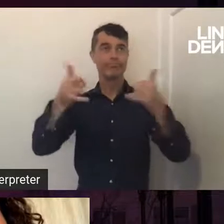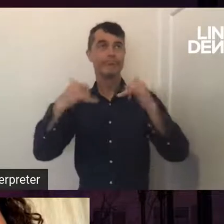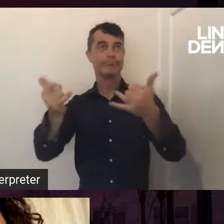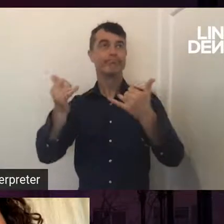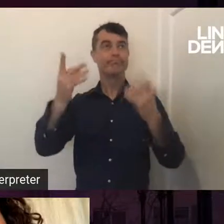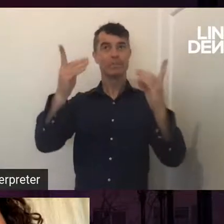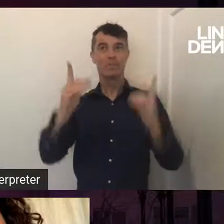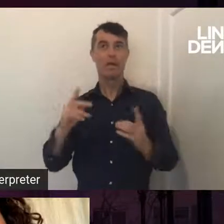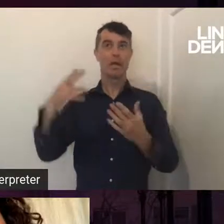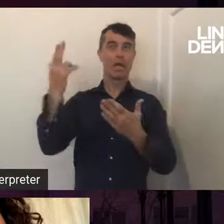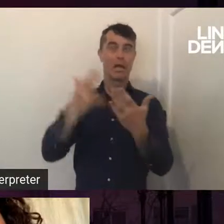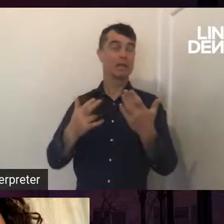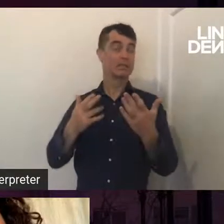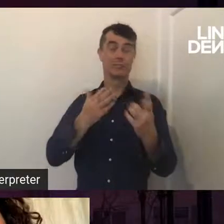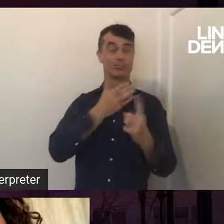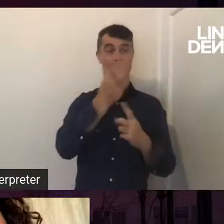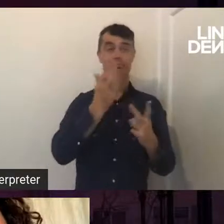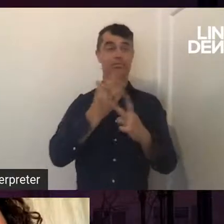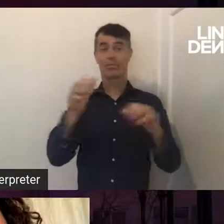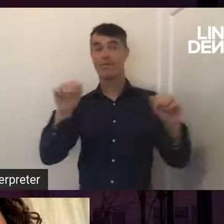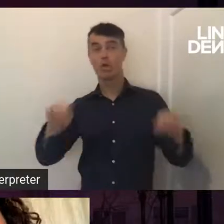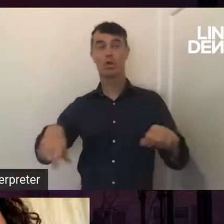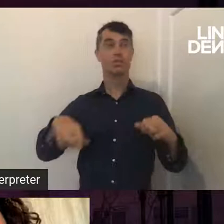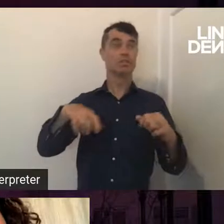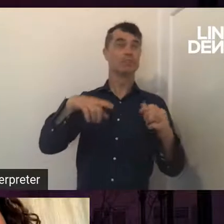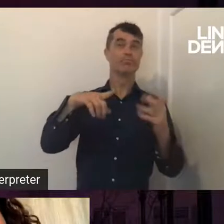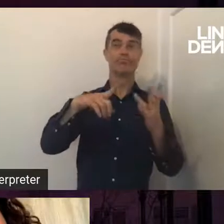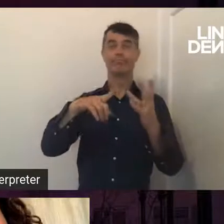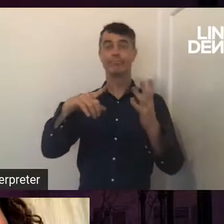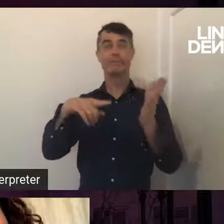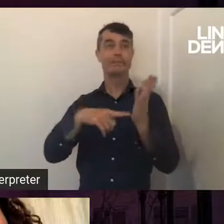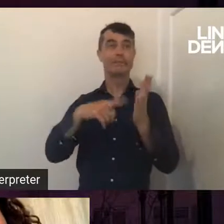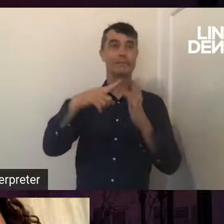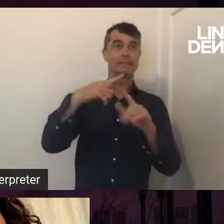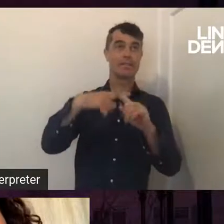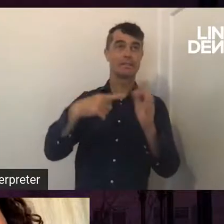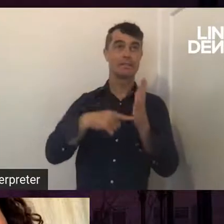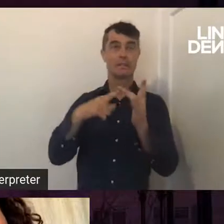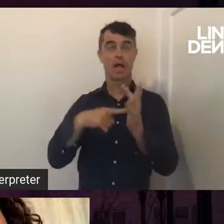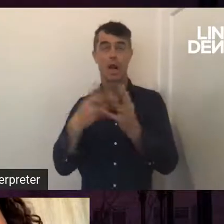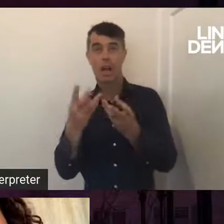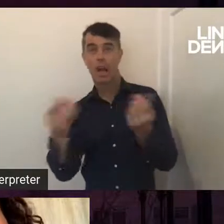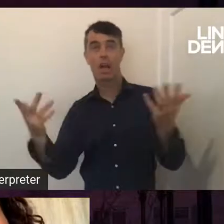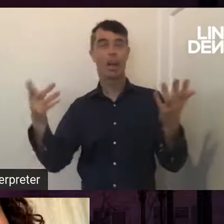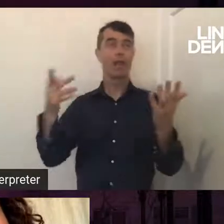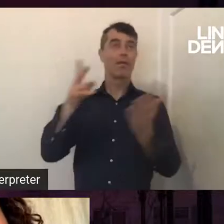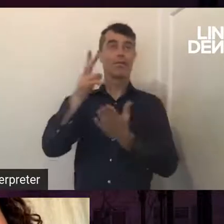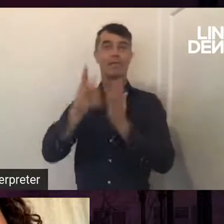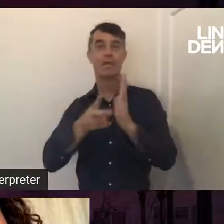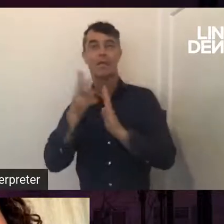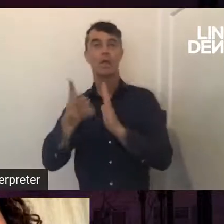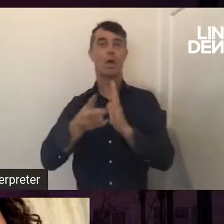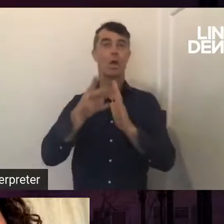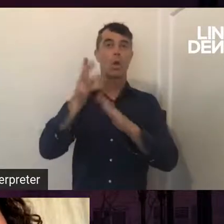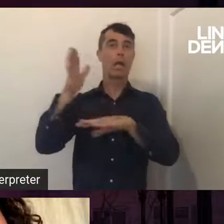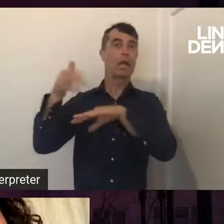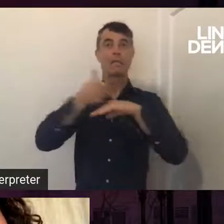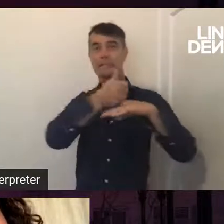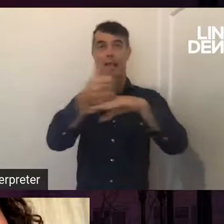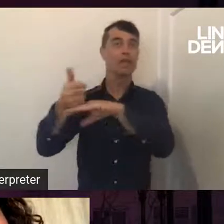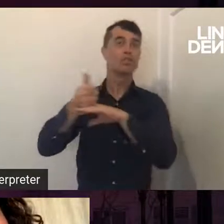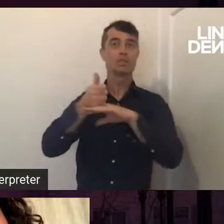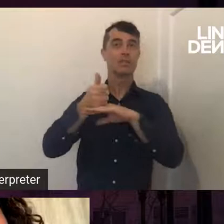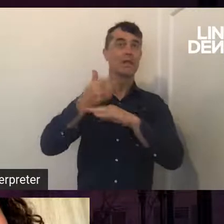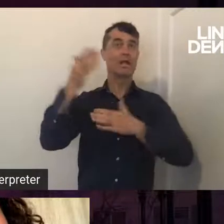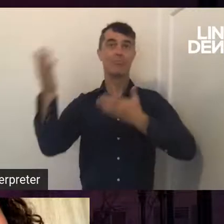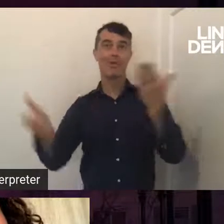crosses disciplines into furniture and objects, textiles, video, installation and performance. But you like to